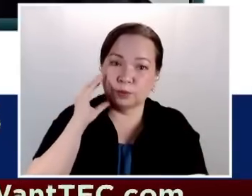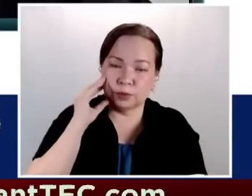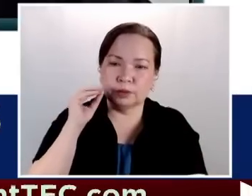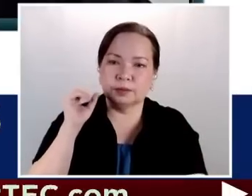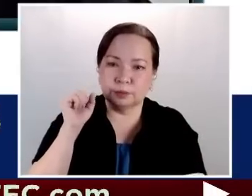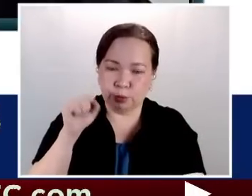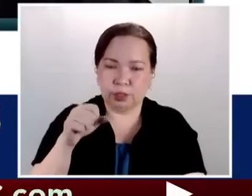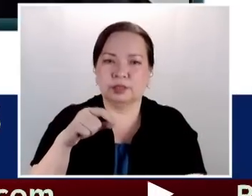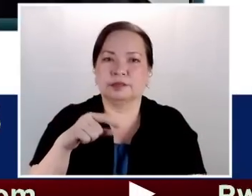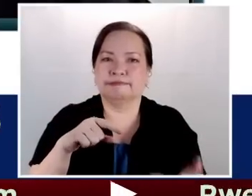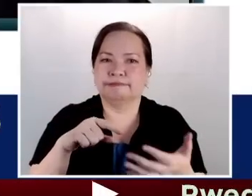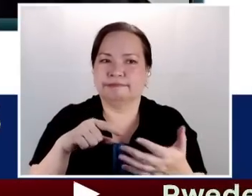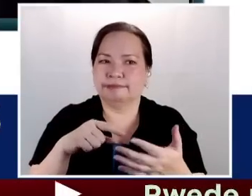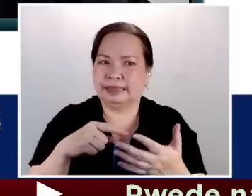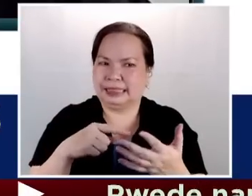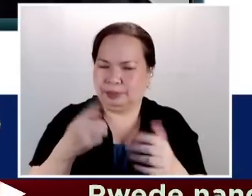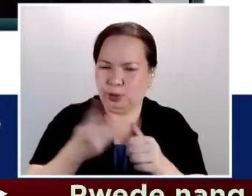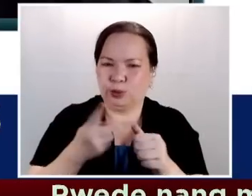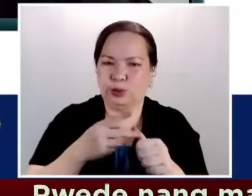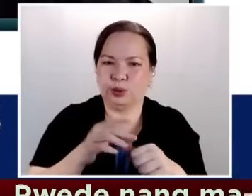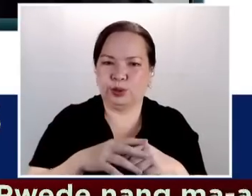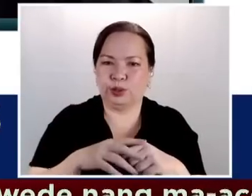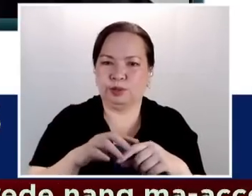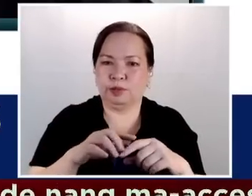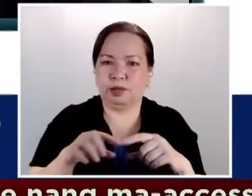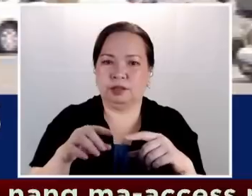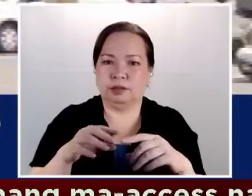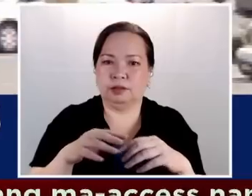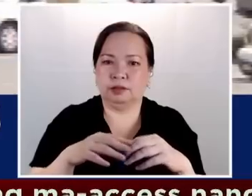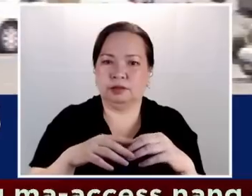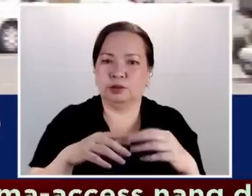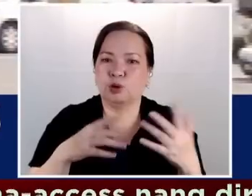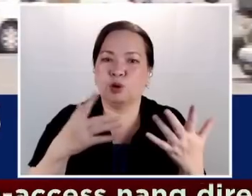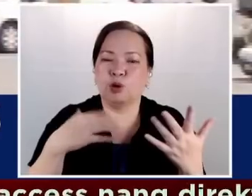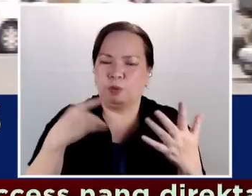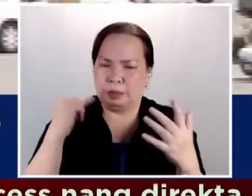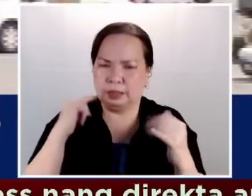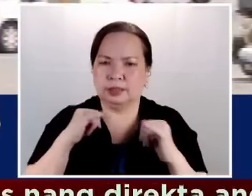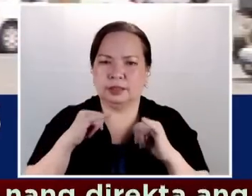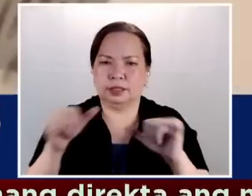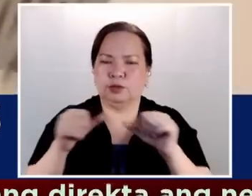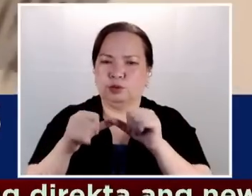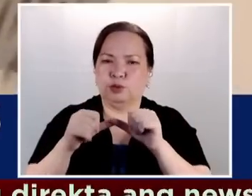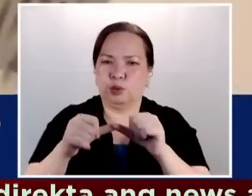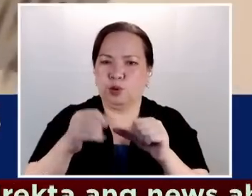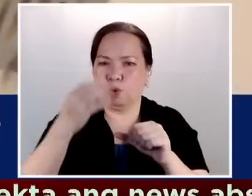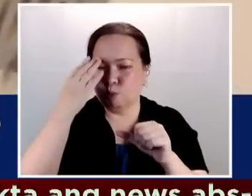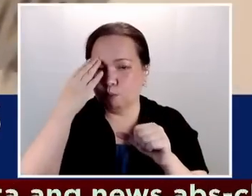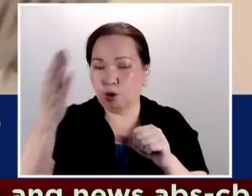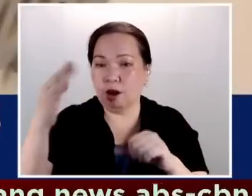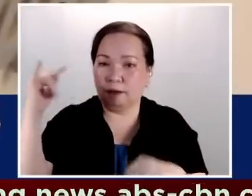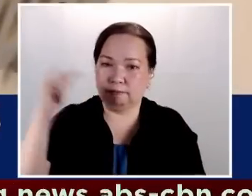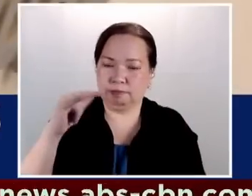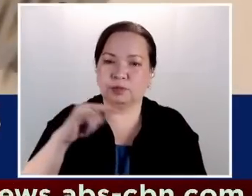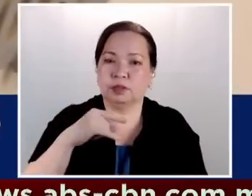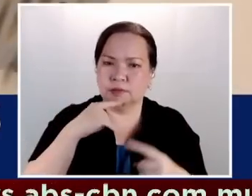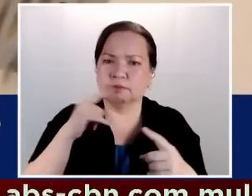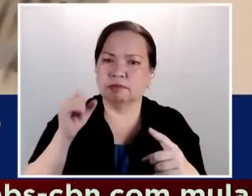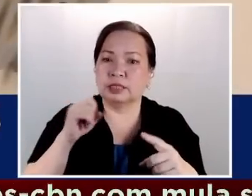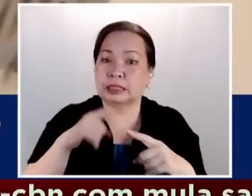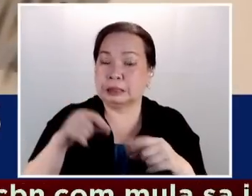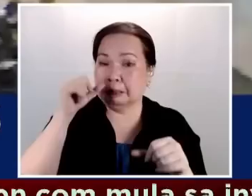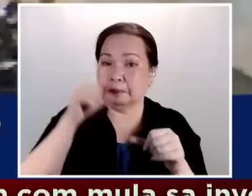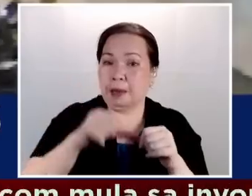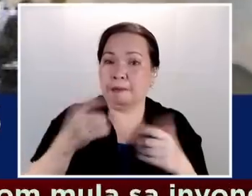the veto will not affect the construction of Bulacan Airport. Tiyak din ni Bautista na matutuloy ang naunsyaming